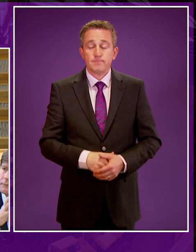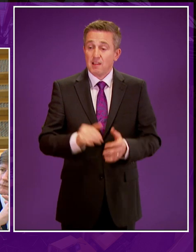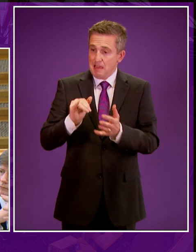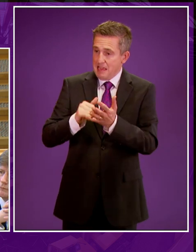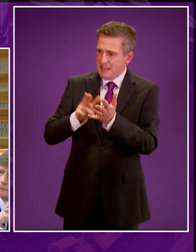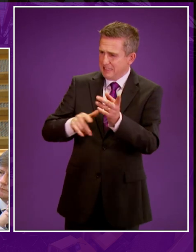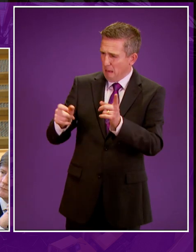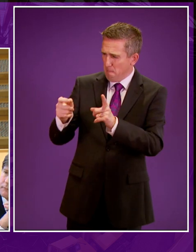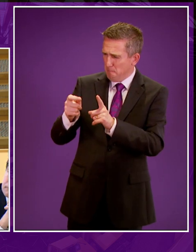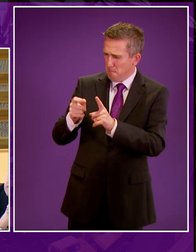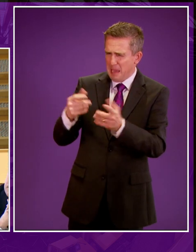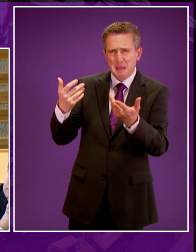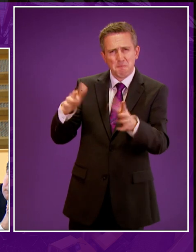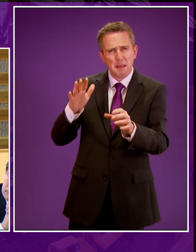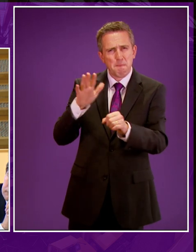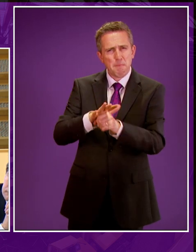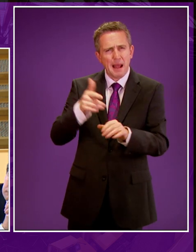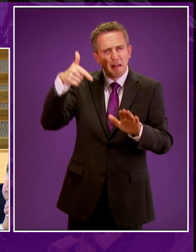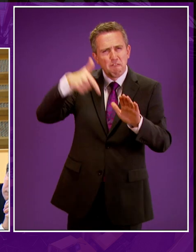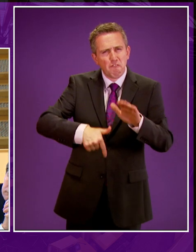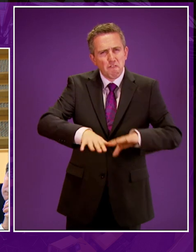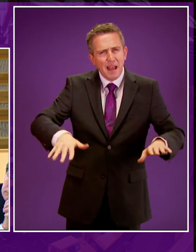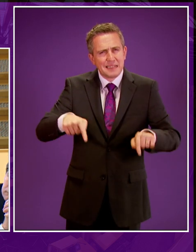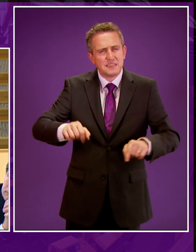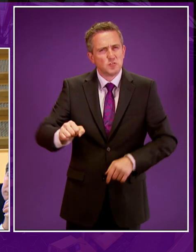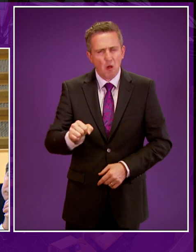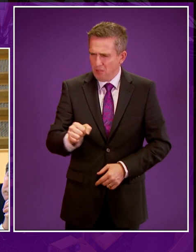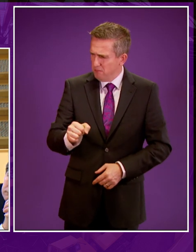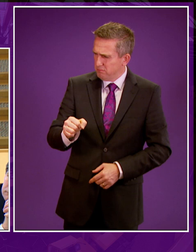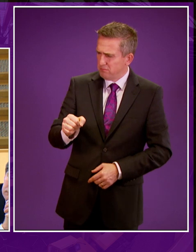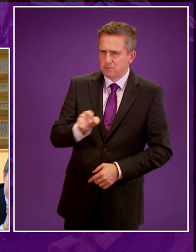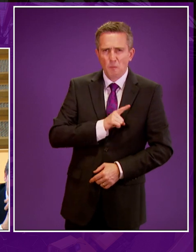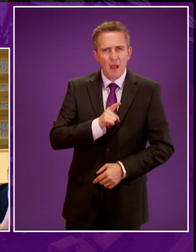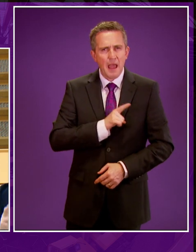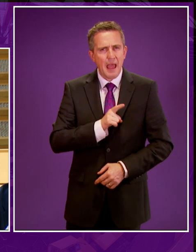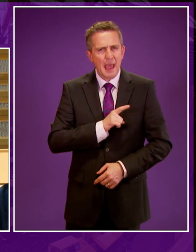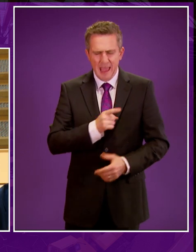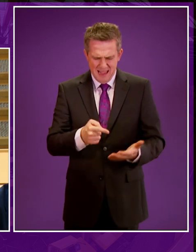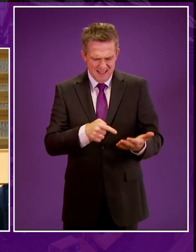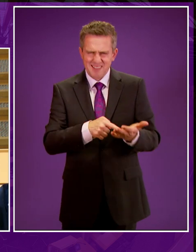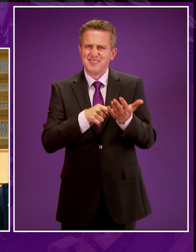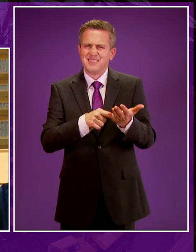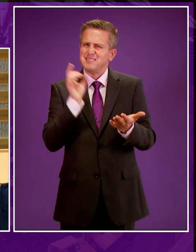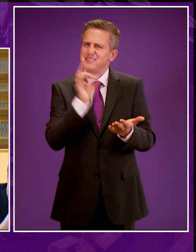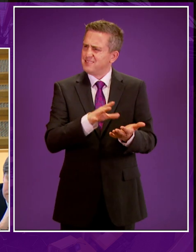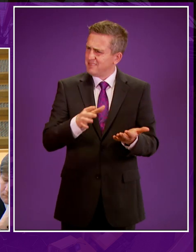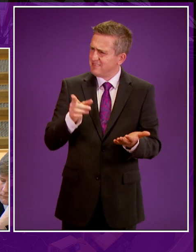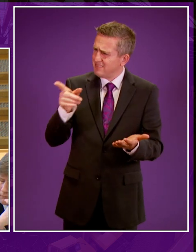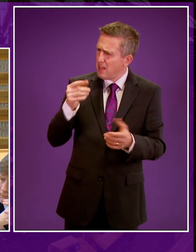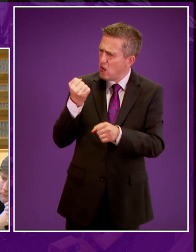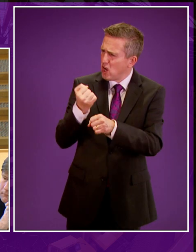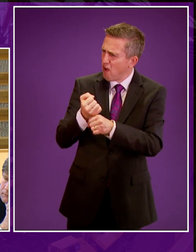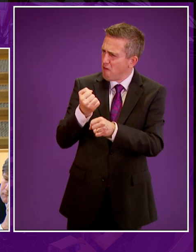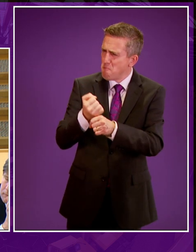to the SNP's ludicrous ban on fracking in Scotland, it is difficult to know which aspect of this is worst. Is it this government's